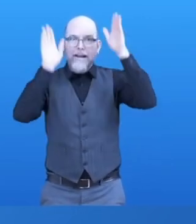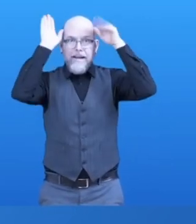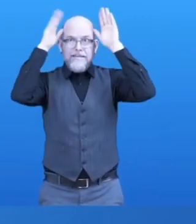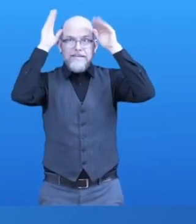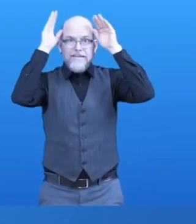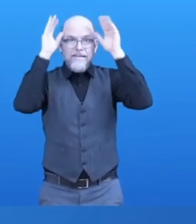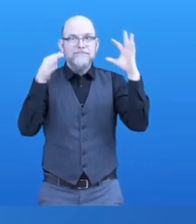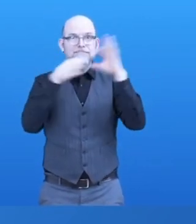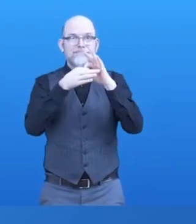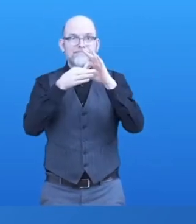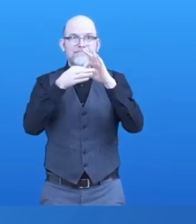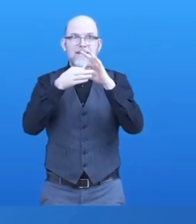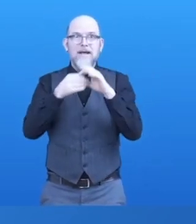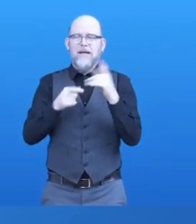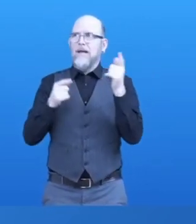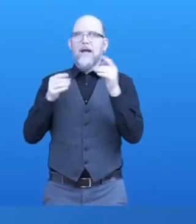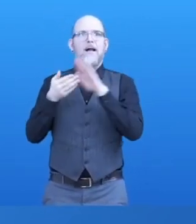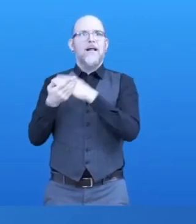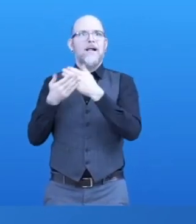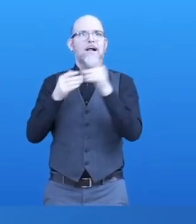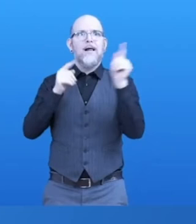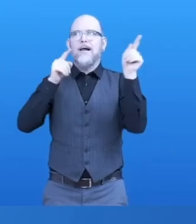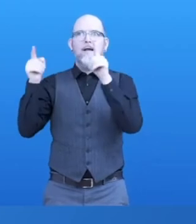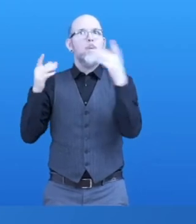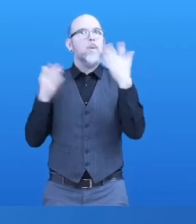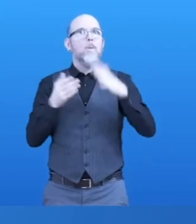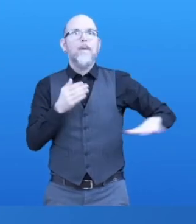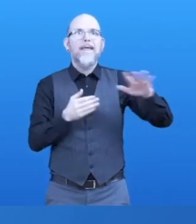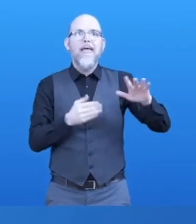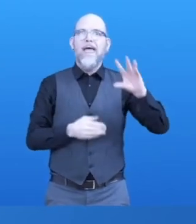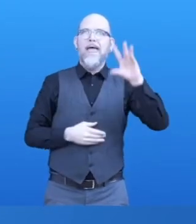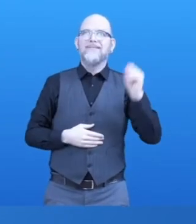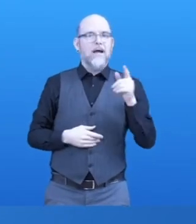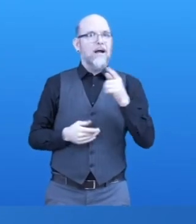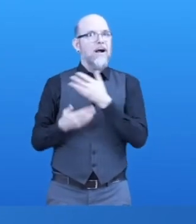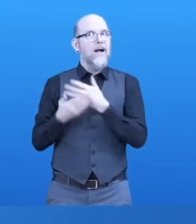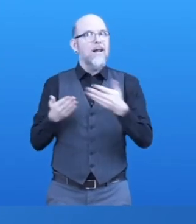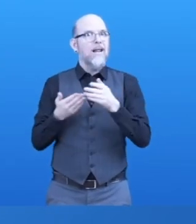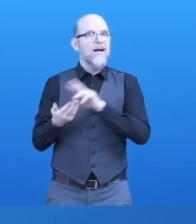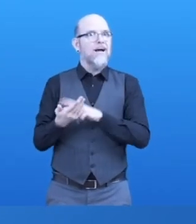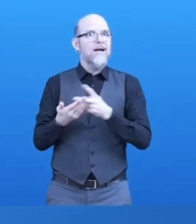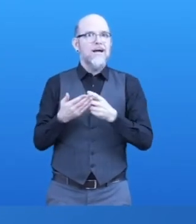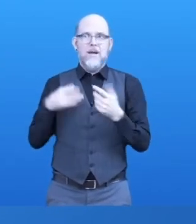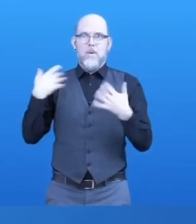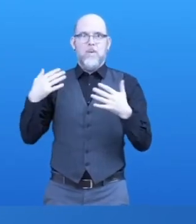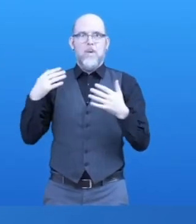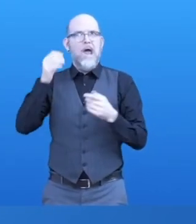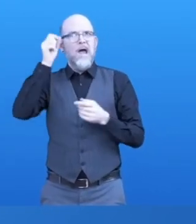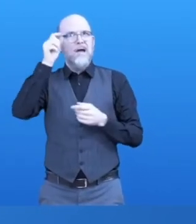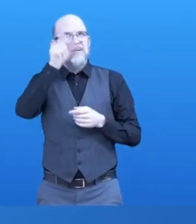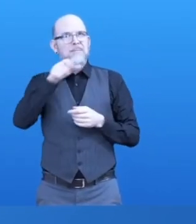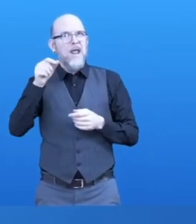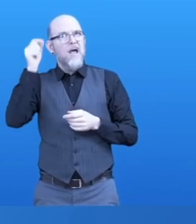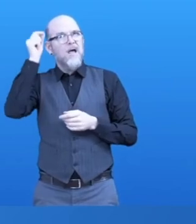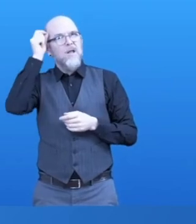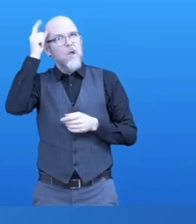Eastern and Southern African countries. By this, people with cognitive disabilities are able to focus more on the